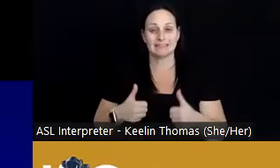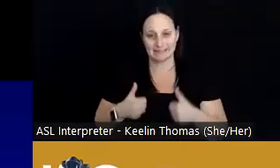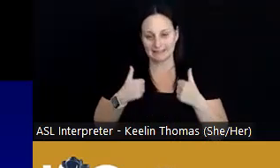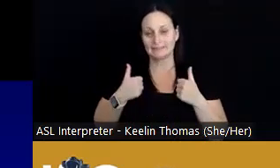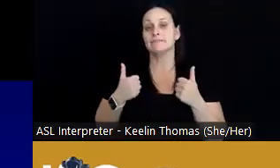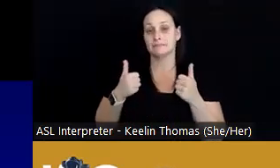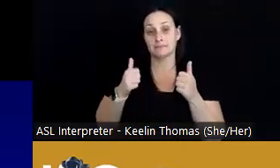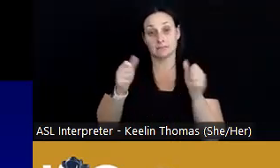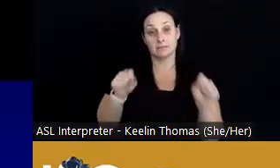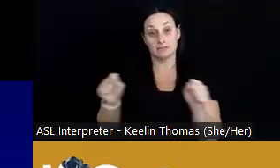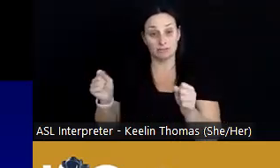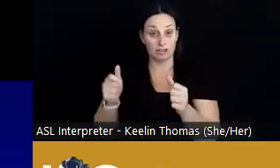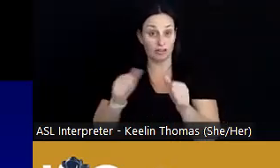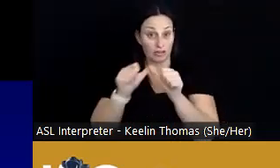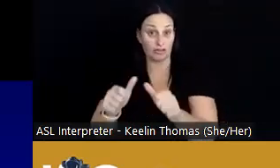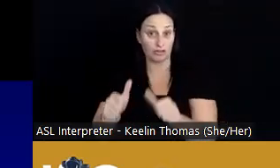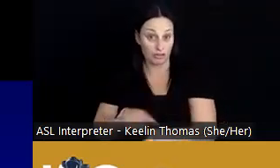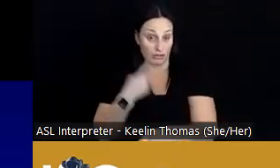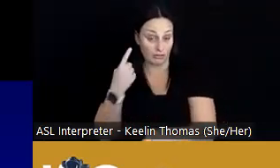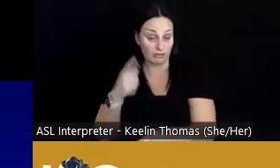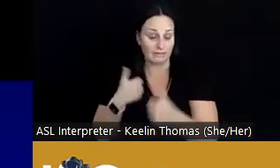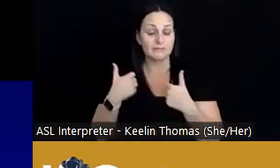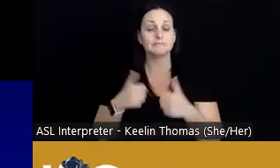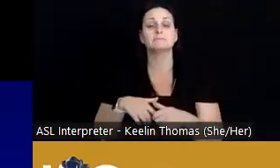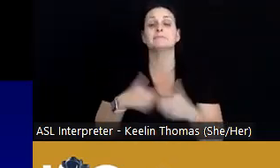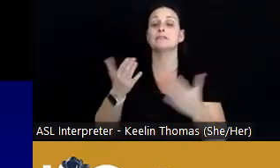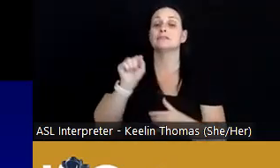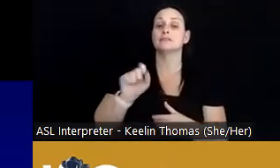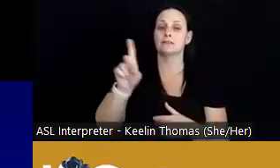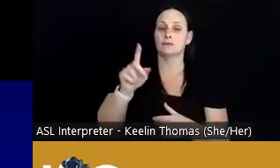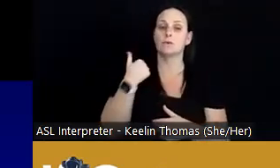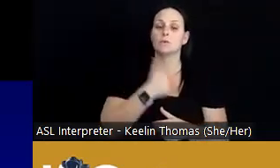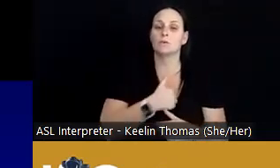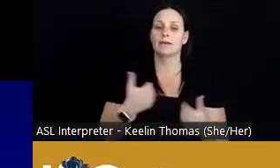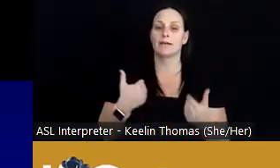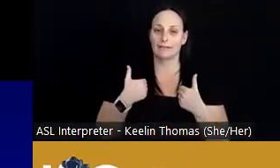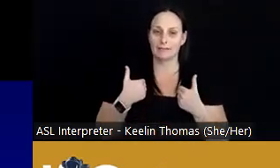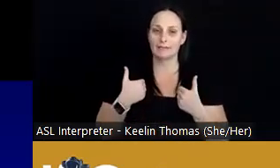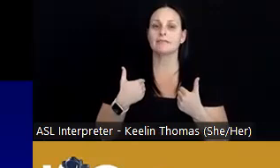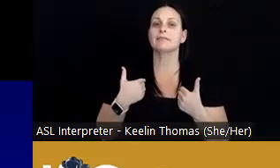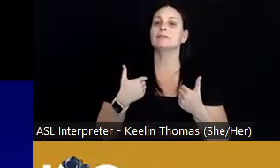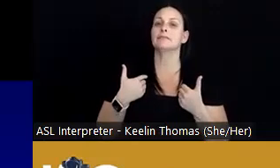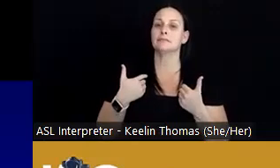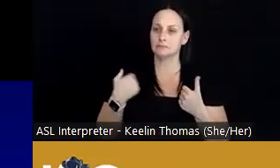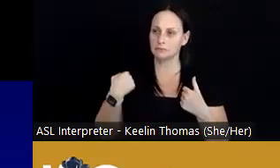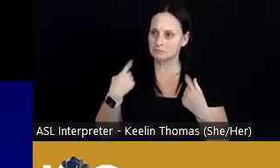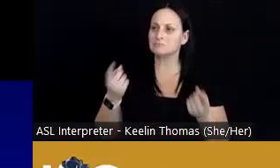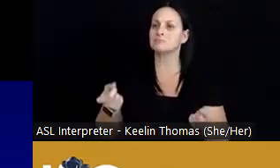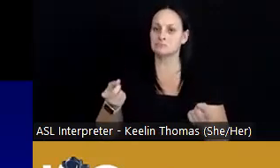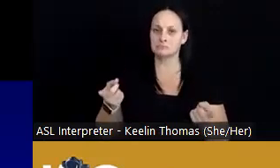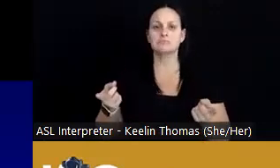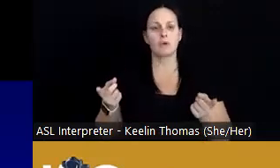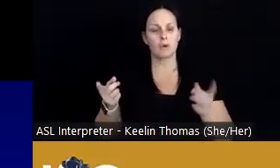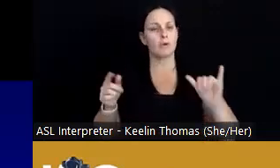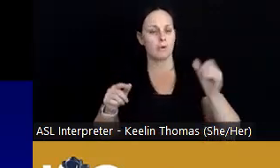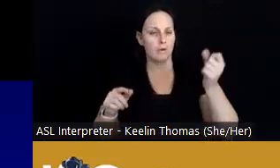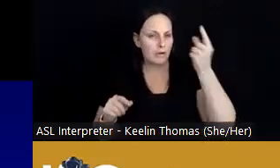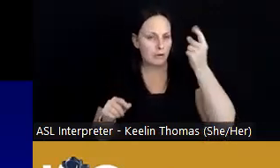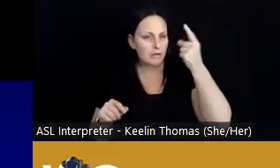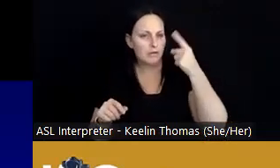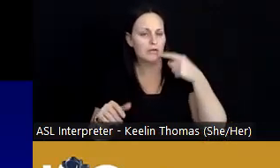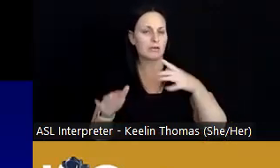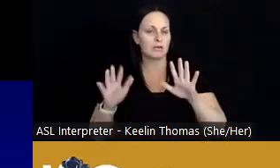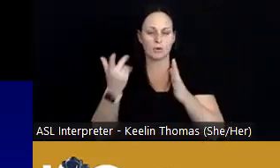life. Here in San Diego, we have been able to understand what is